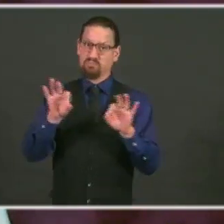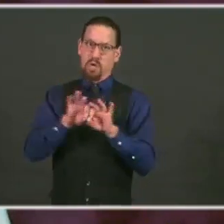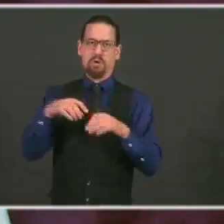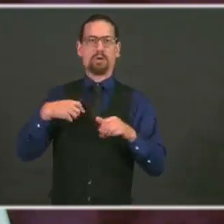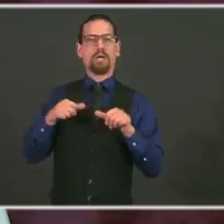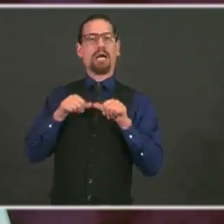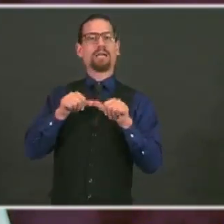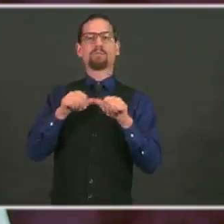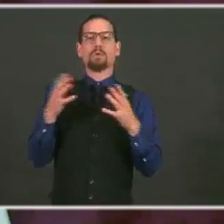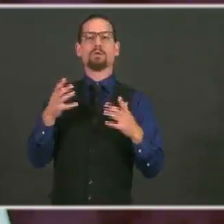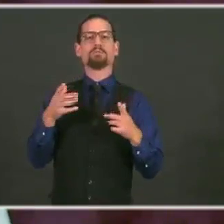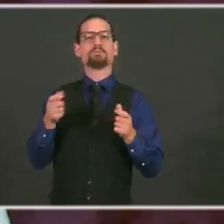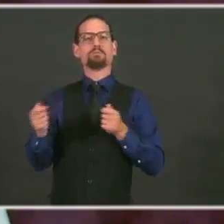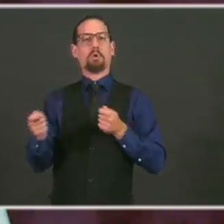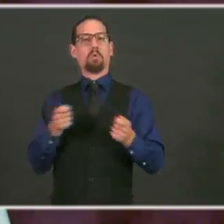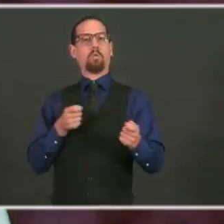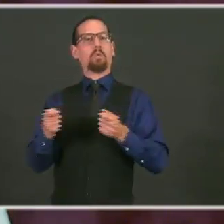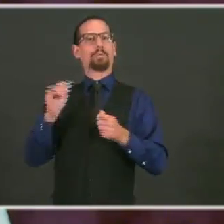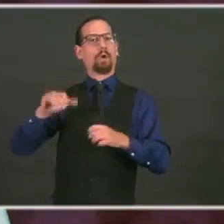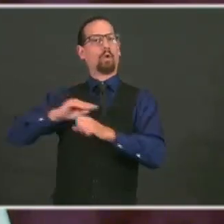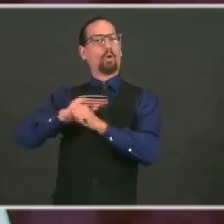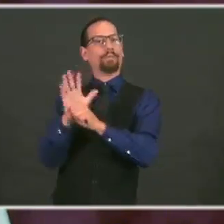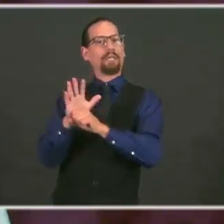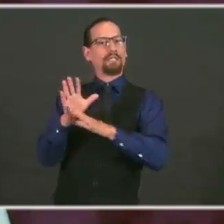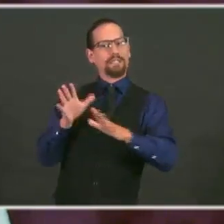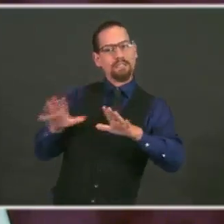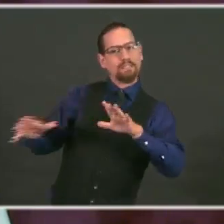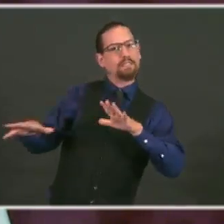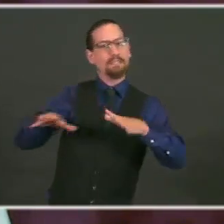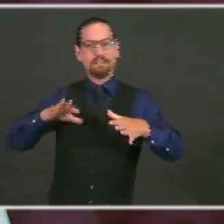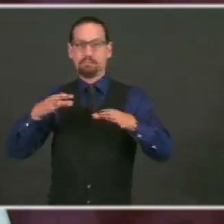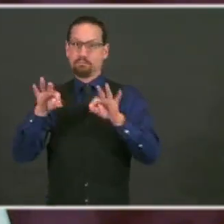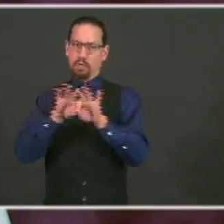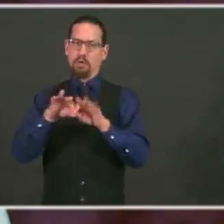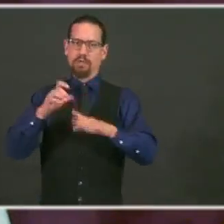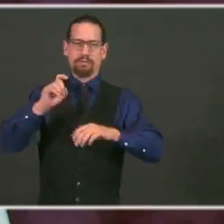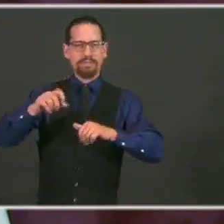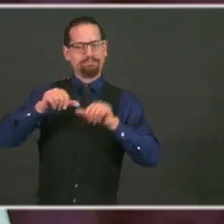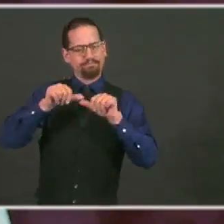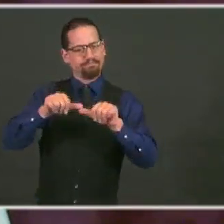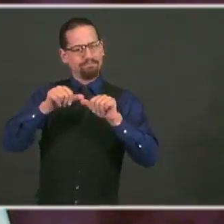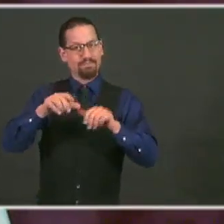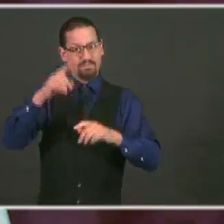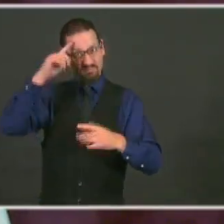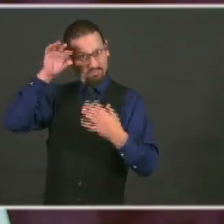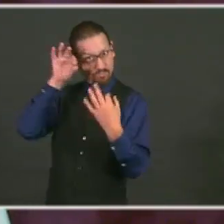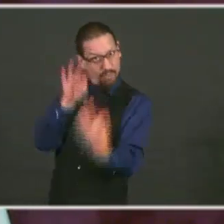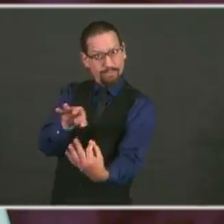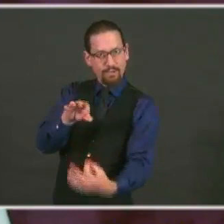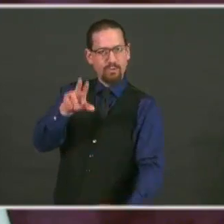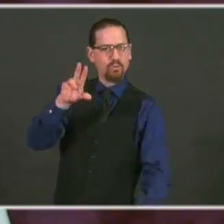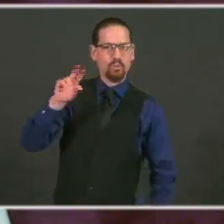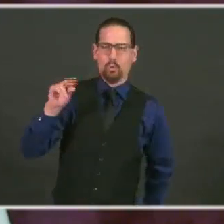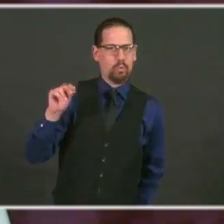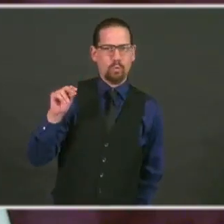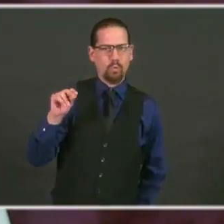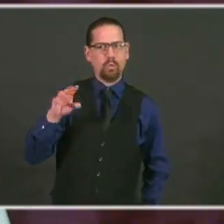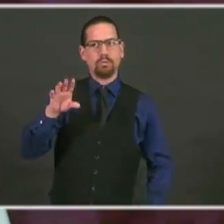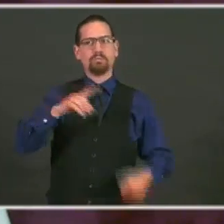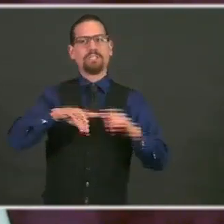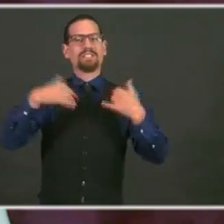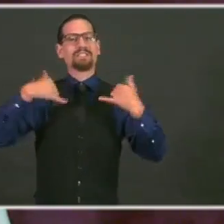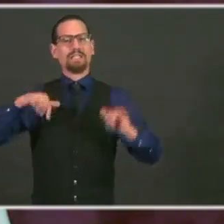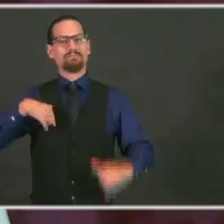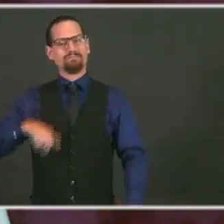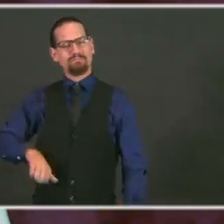perfect. We have to do better. We will do better. We'll get better each day. But I am incredibly proud of everybody who